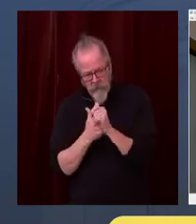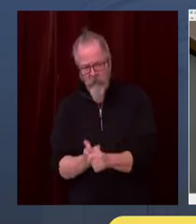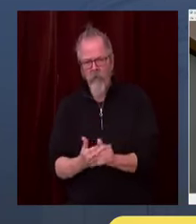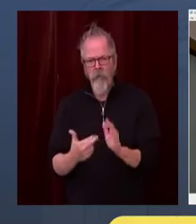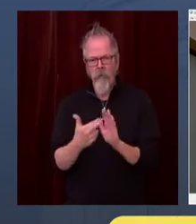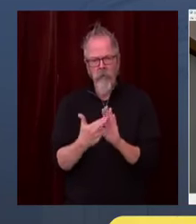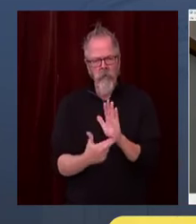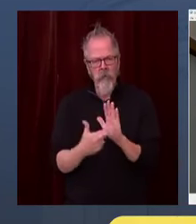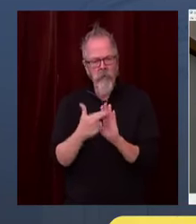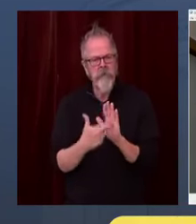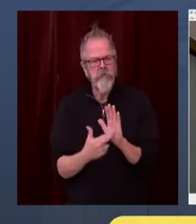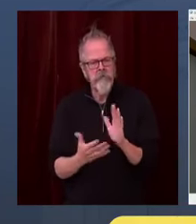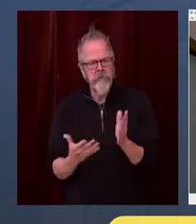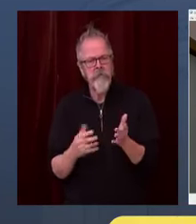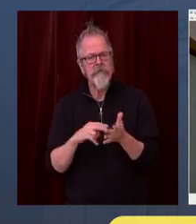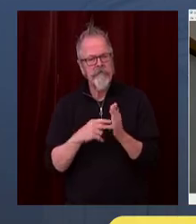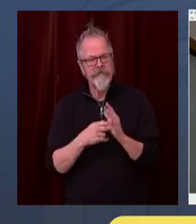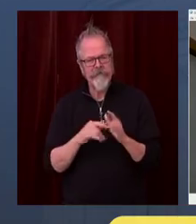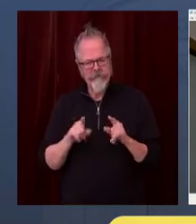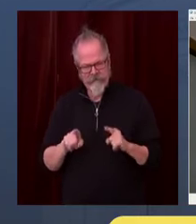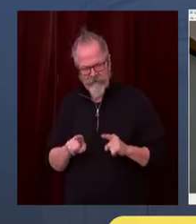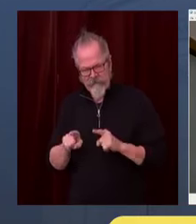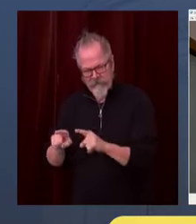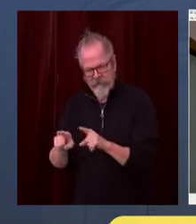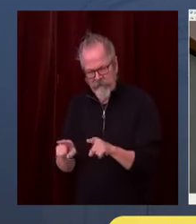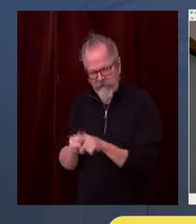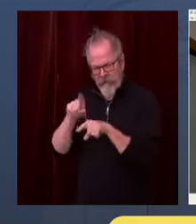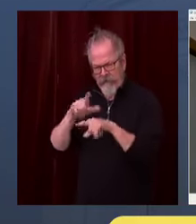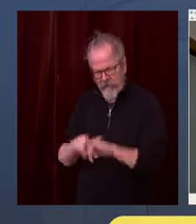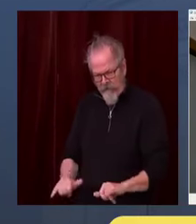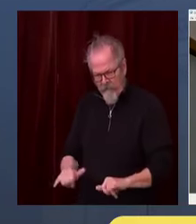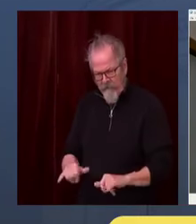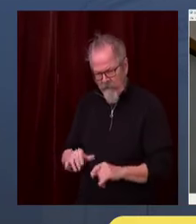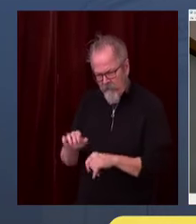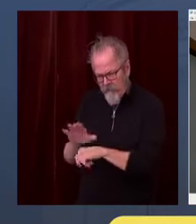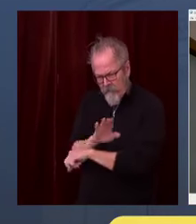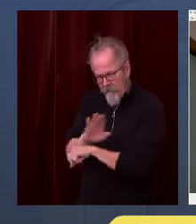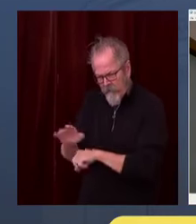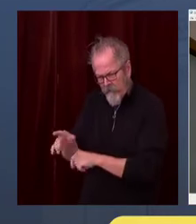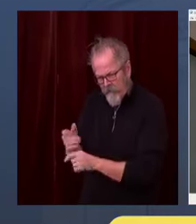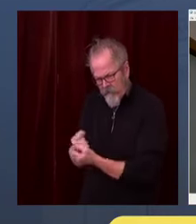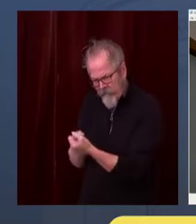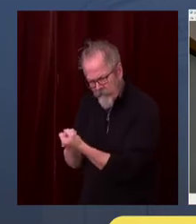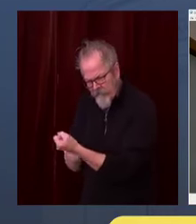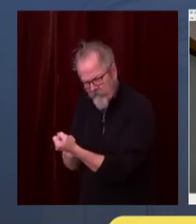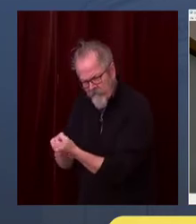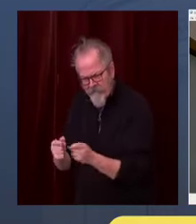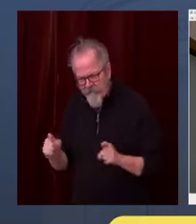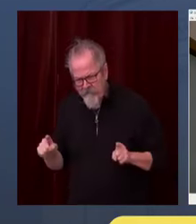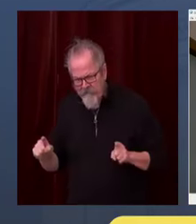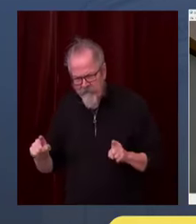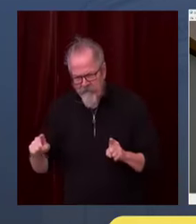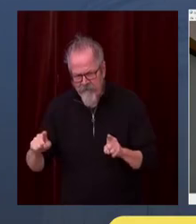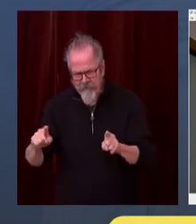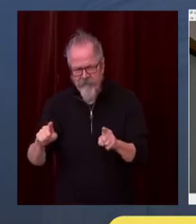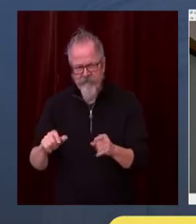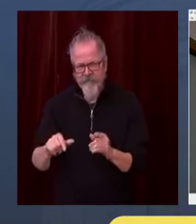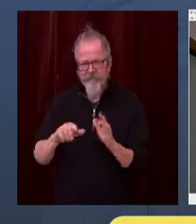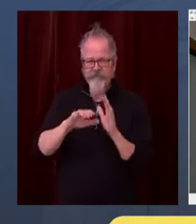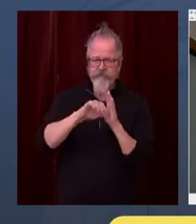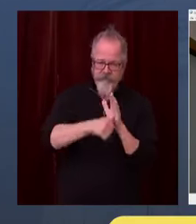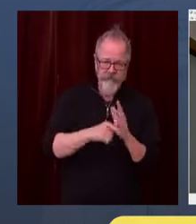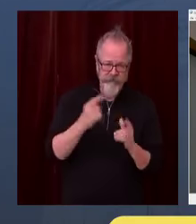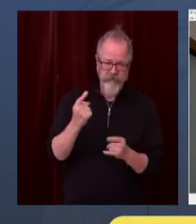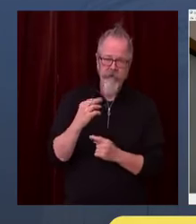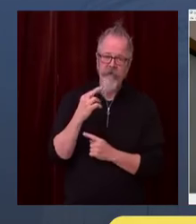particularly our restaurants. In March, we launched the first in the nation small business grant program. We reopened that